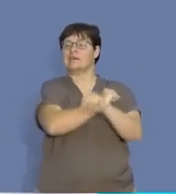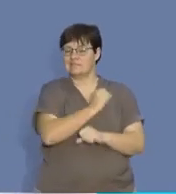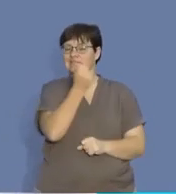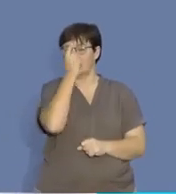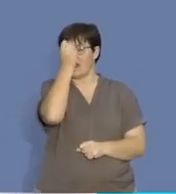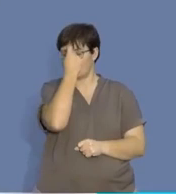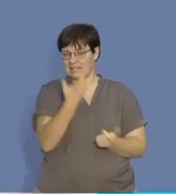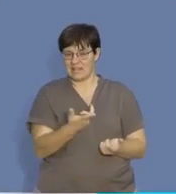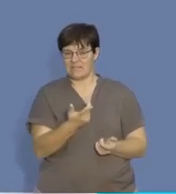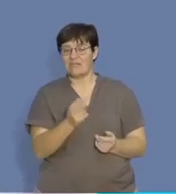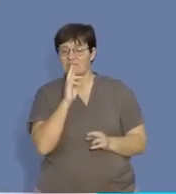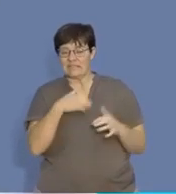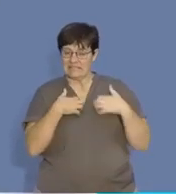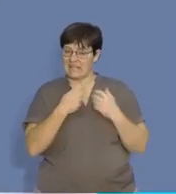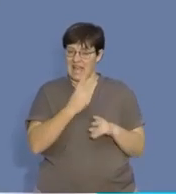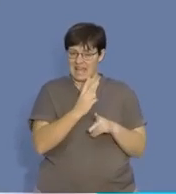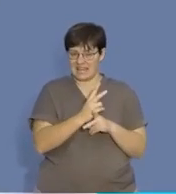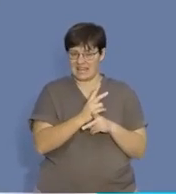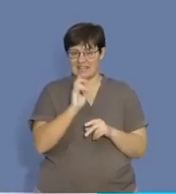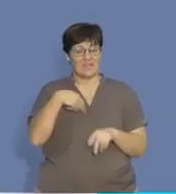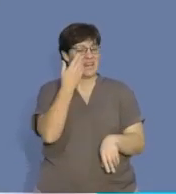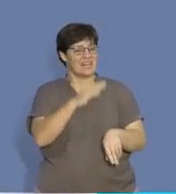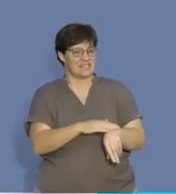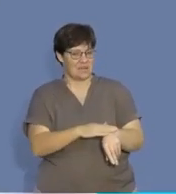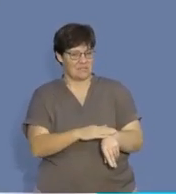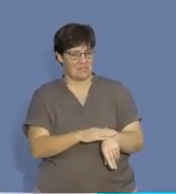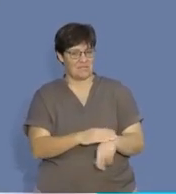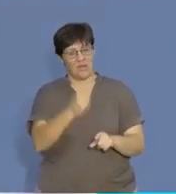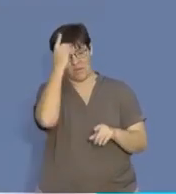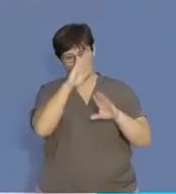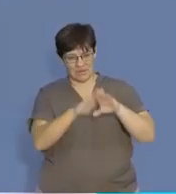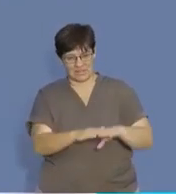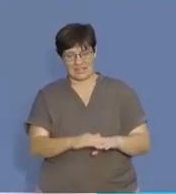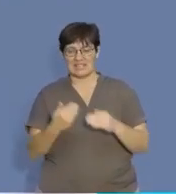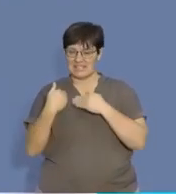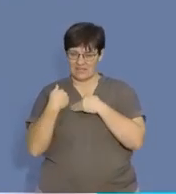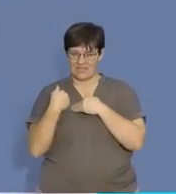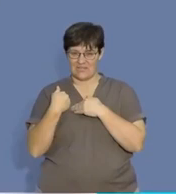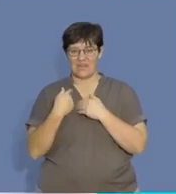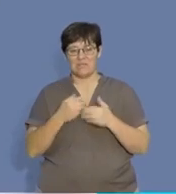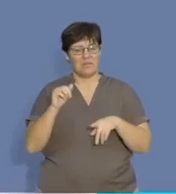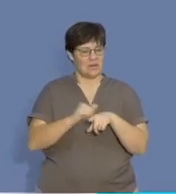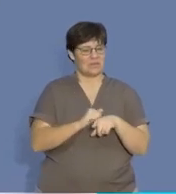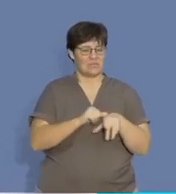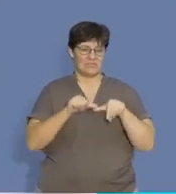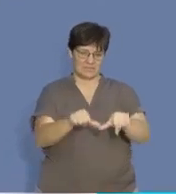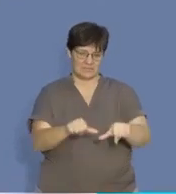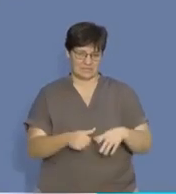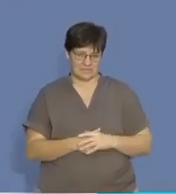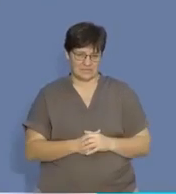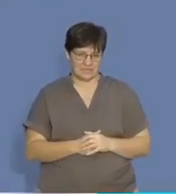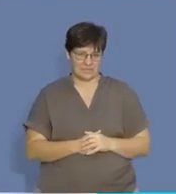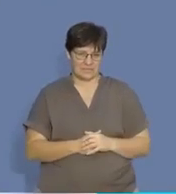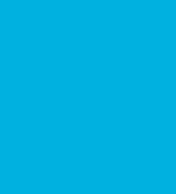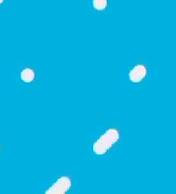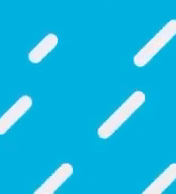today's show. I'm looking forward to seeing you again. Until the next time, God bless, stay safe, and keep practicing.